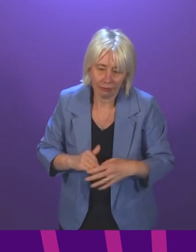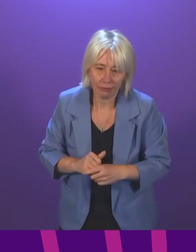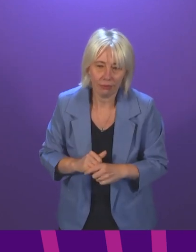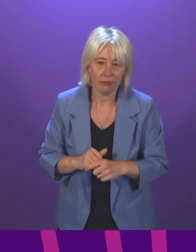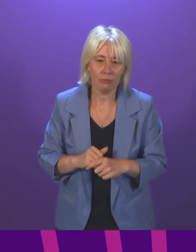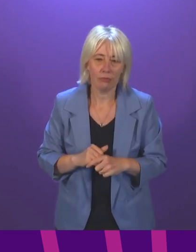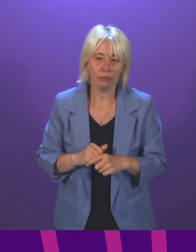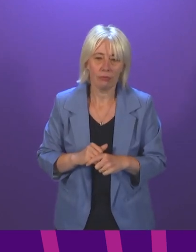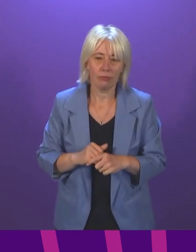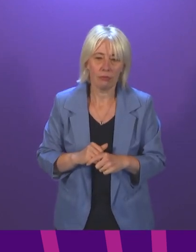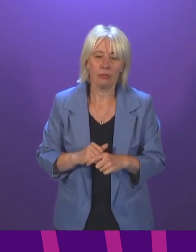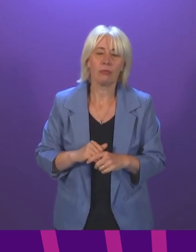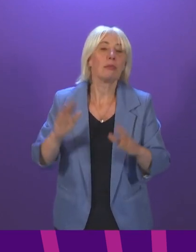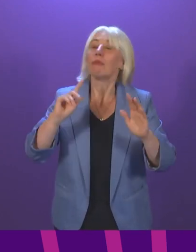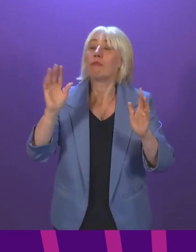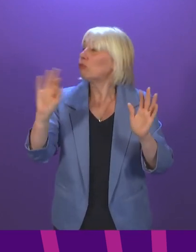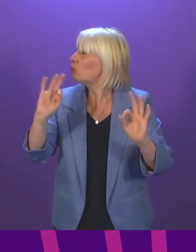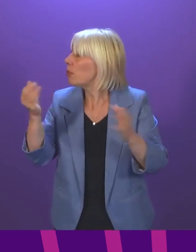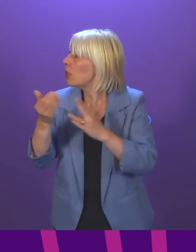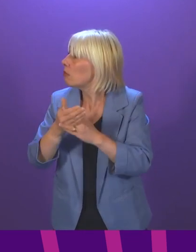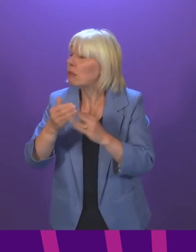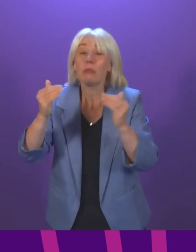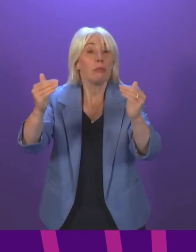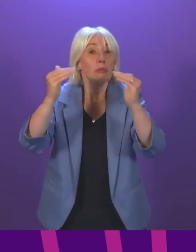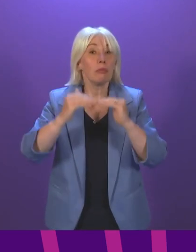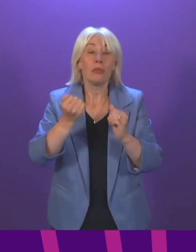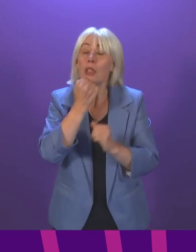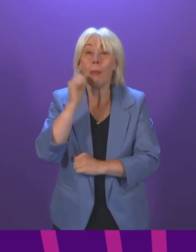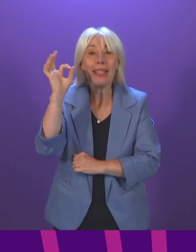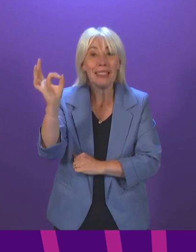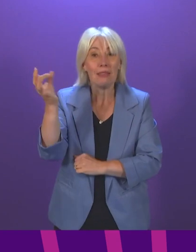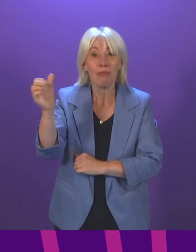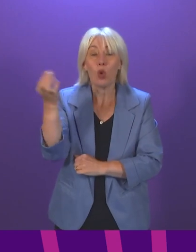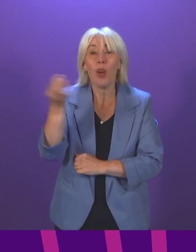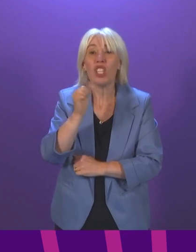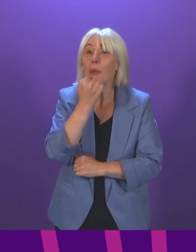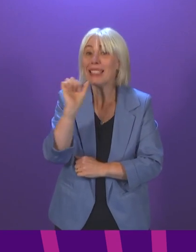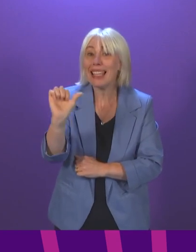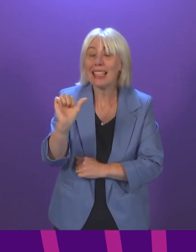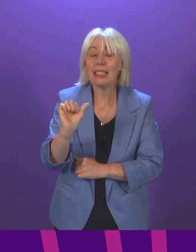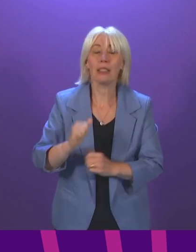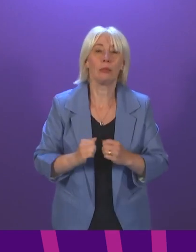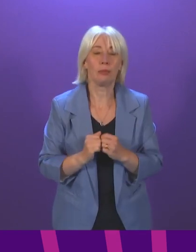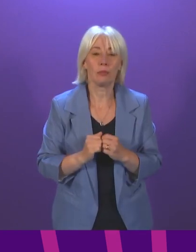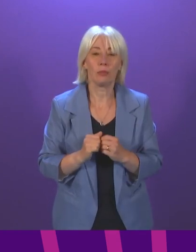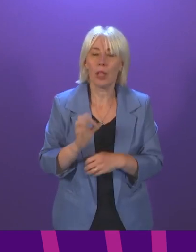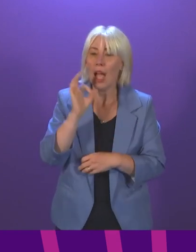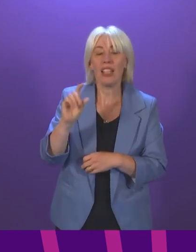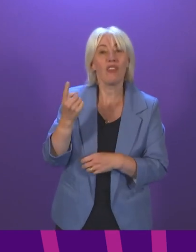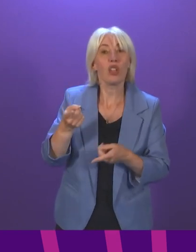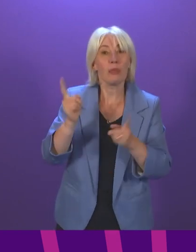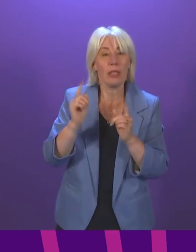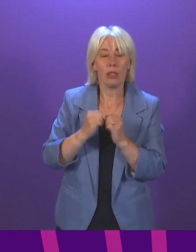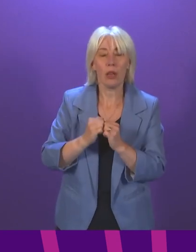In that case, we'll move on to question number six, Pauline McNeill. Thank you, presenting officer. To ask the First Minister what the Scottish